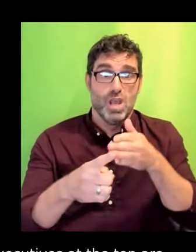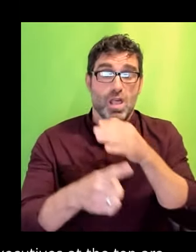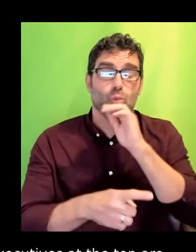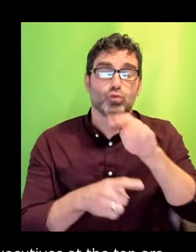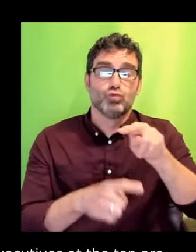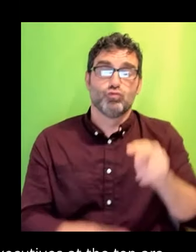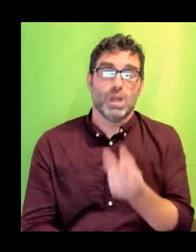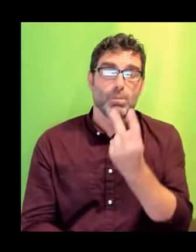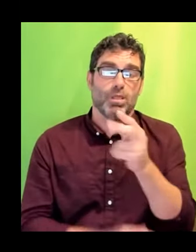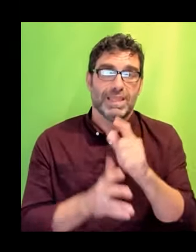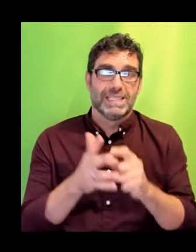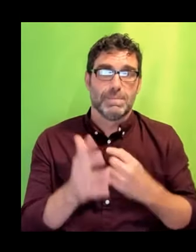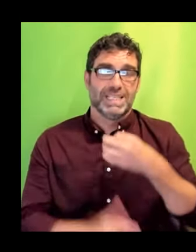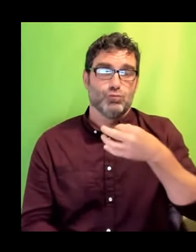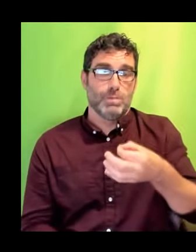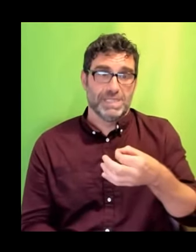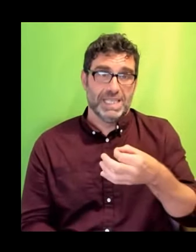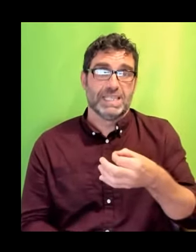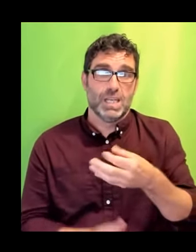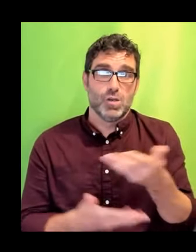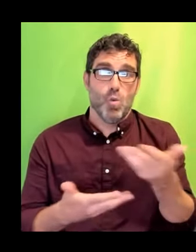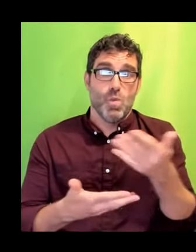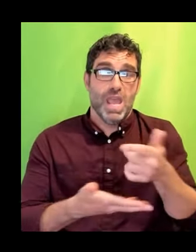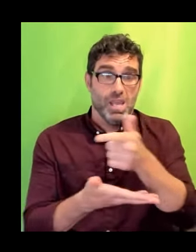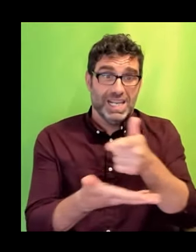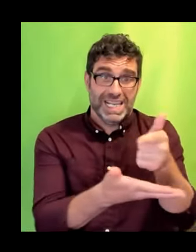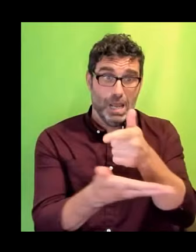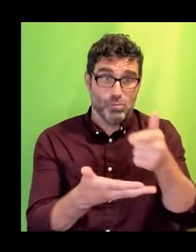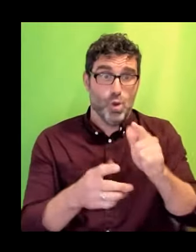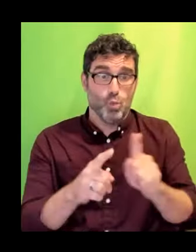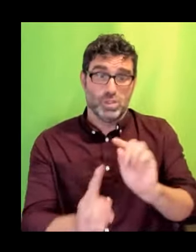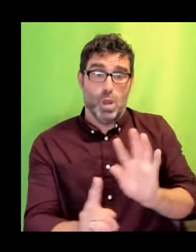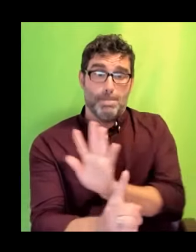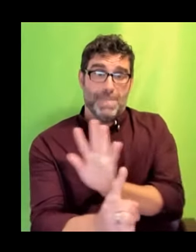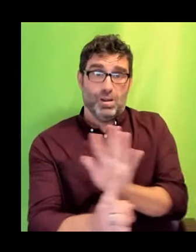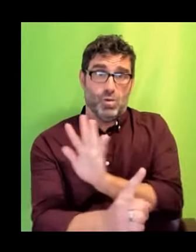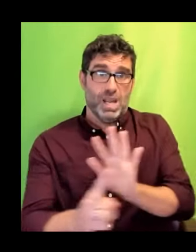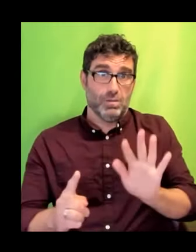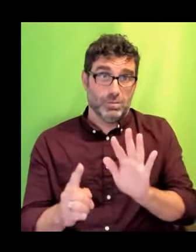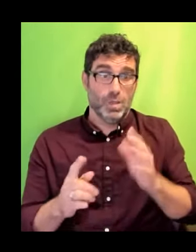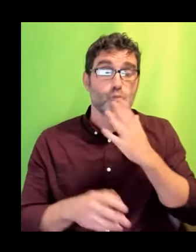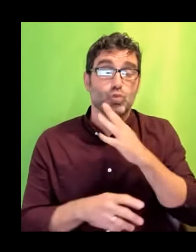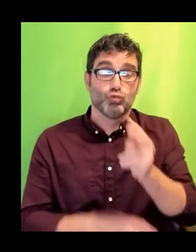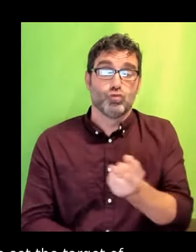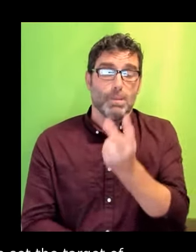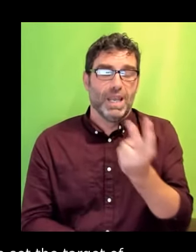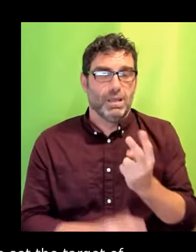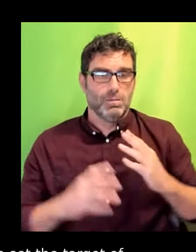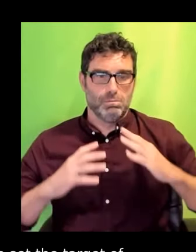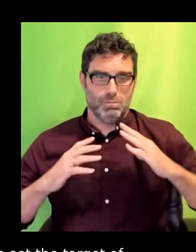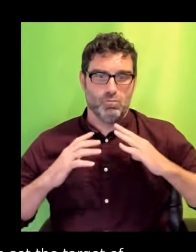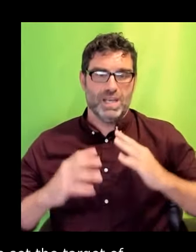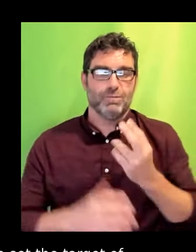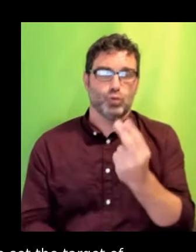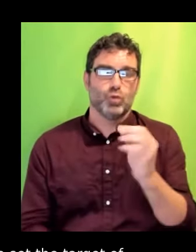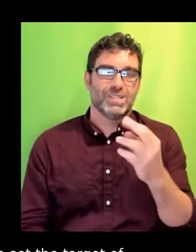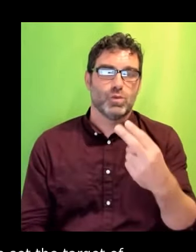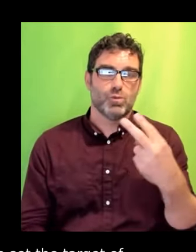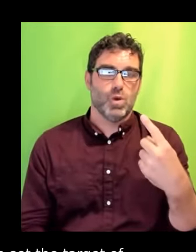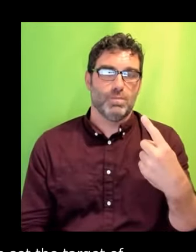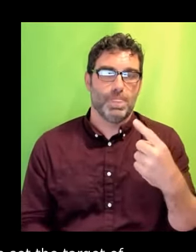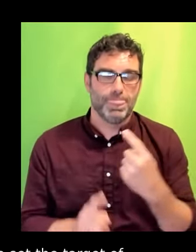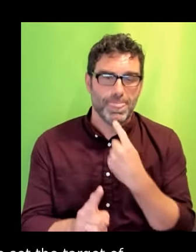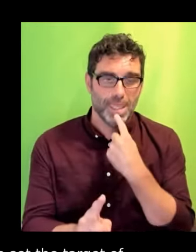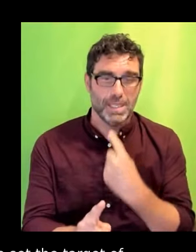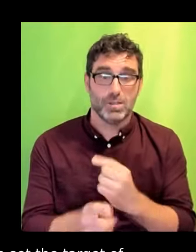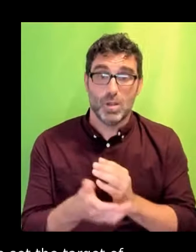the camera by 2021. Their interim report stated that by 2020, instead of seeing the sort of rapid